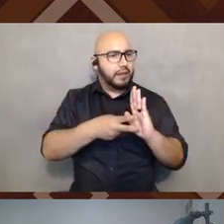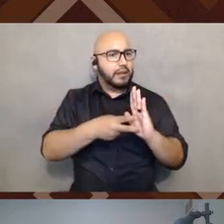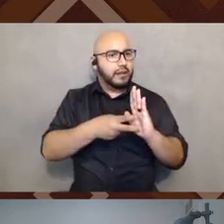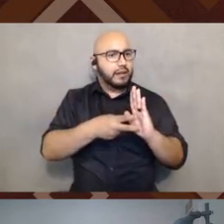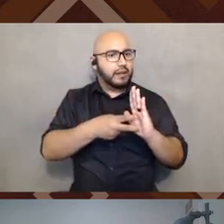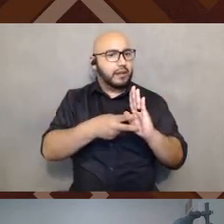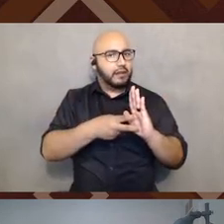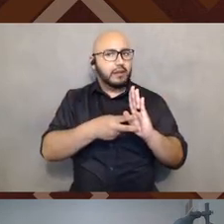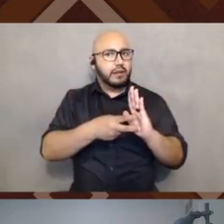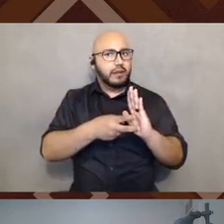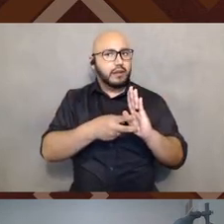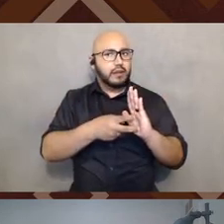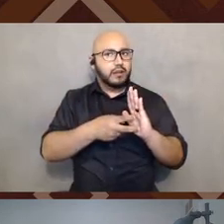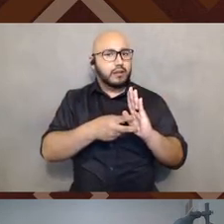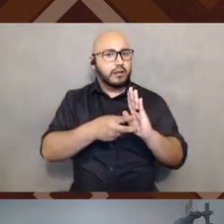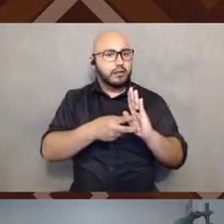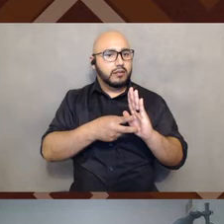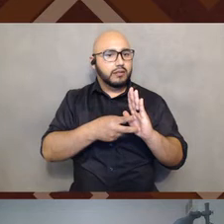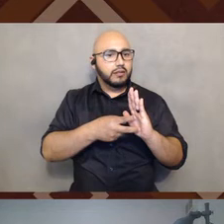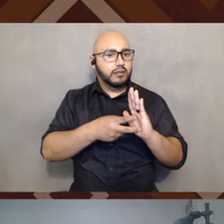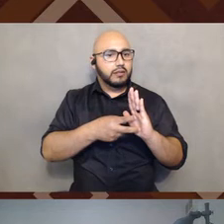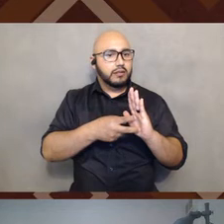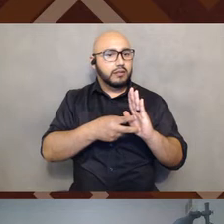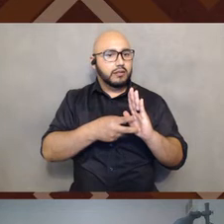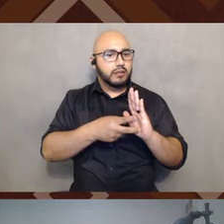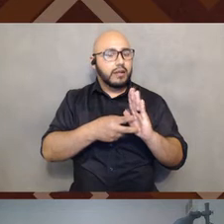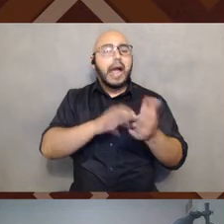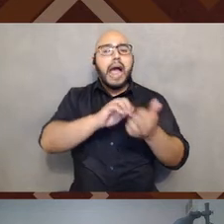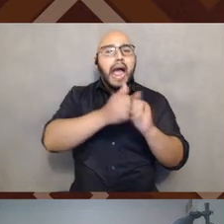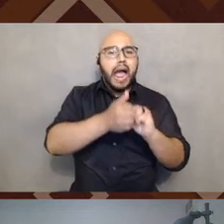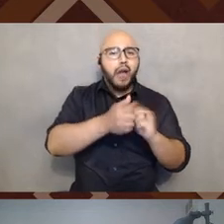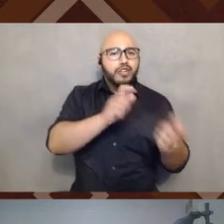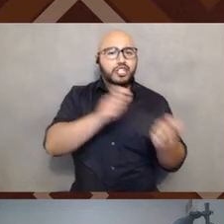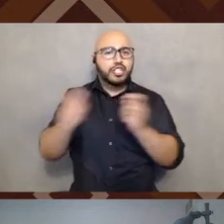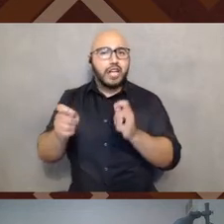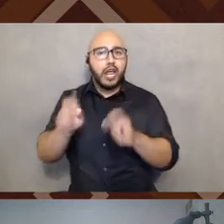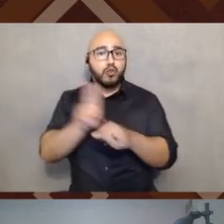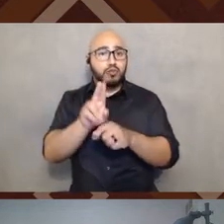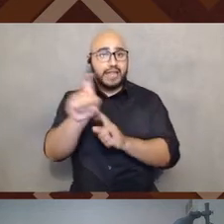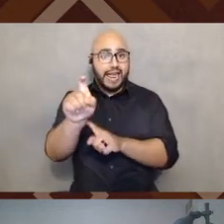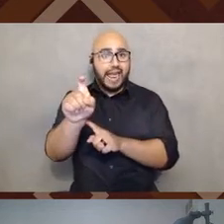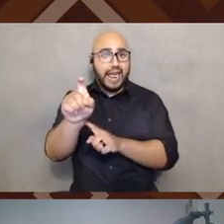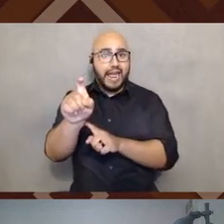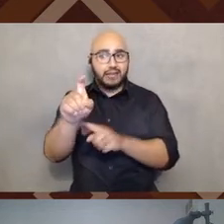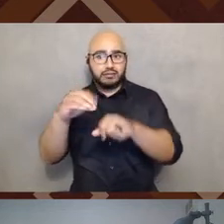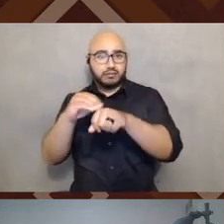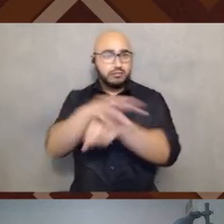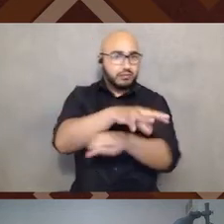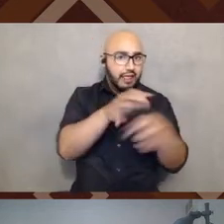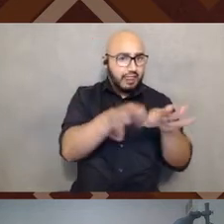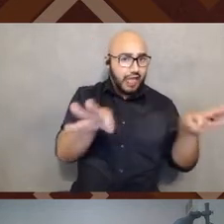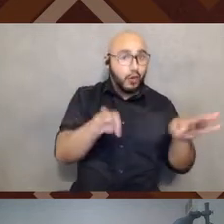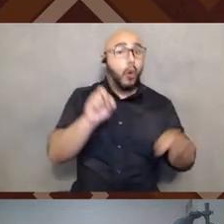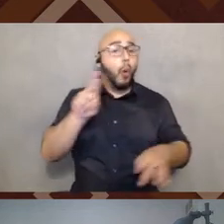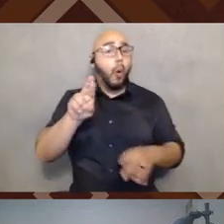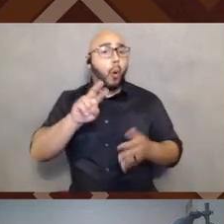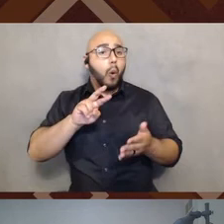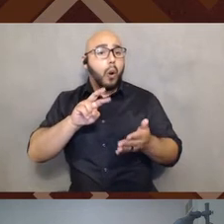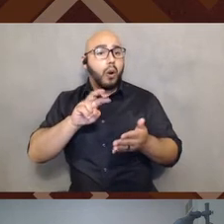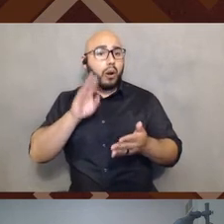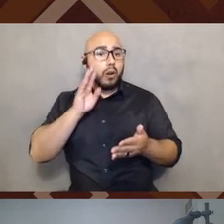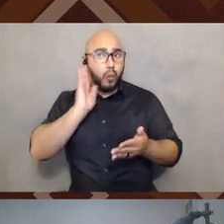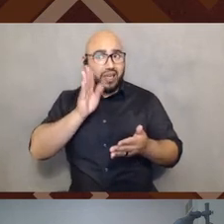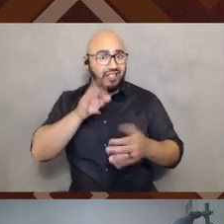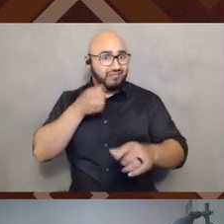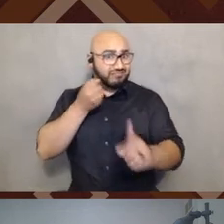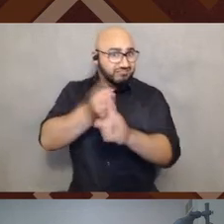move towards using X mean for those languages or does it mean, is it going to mean anything?